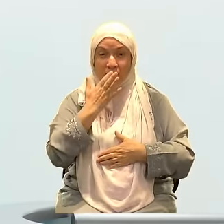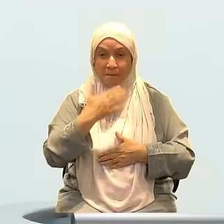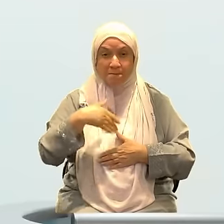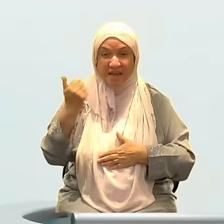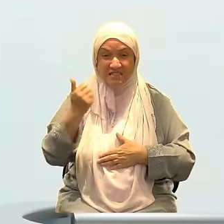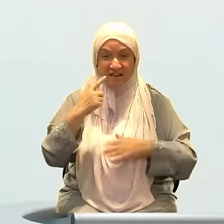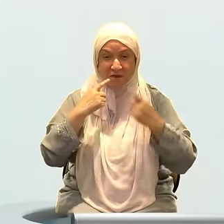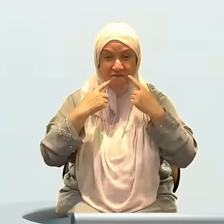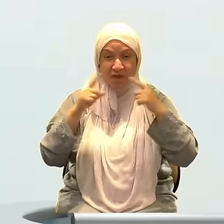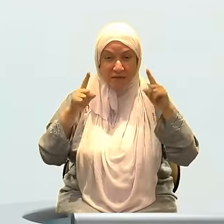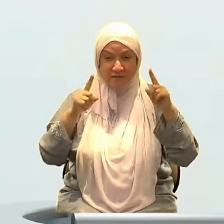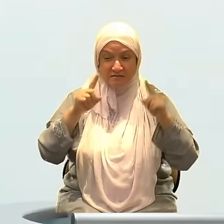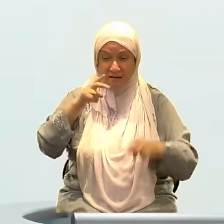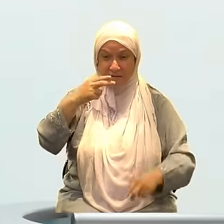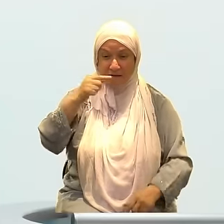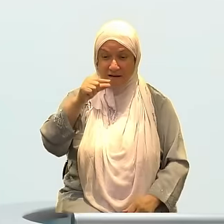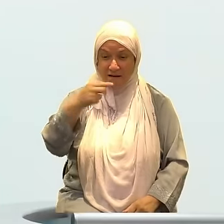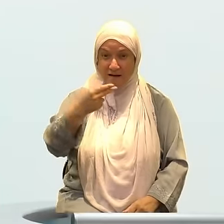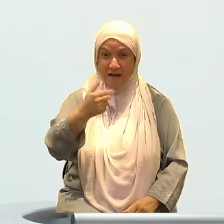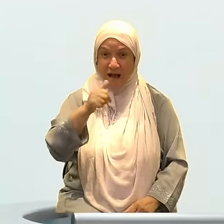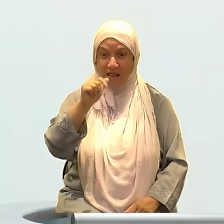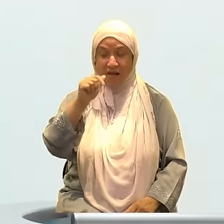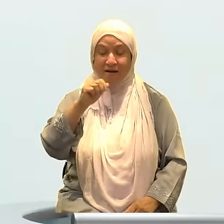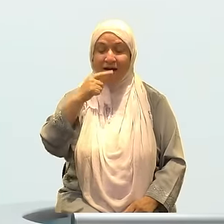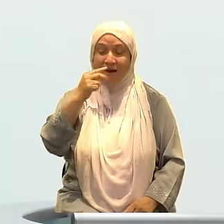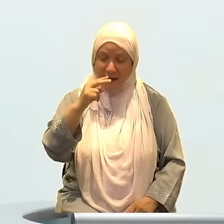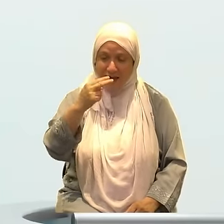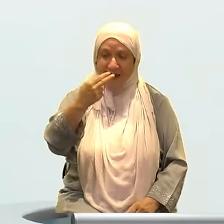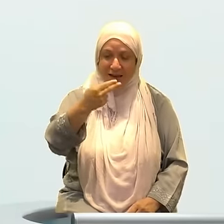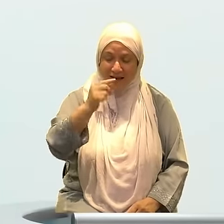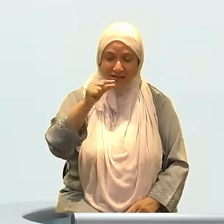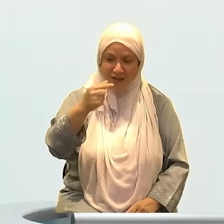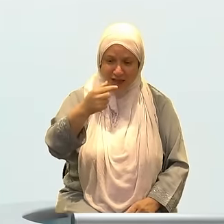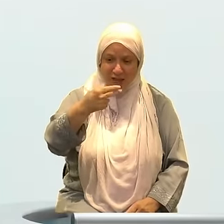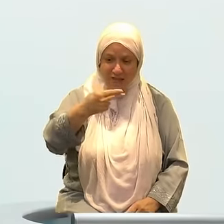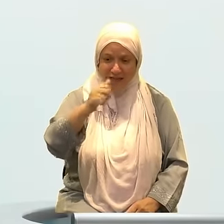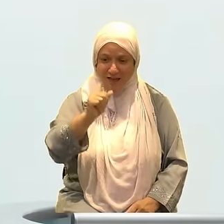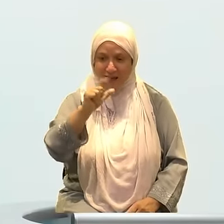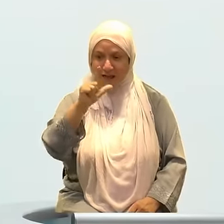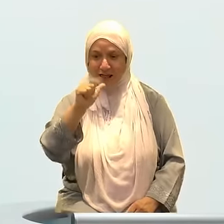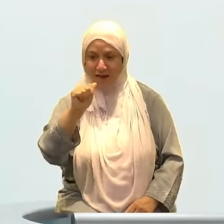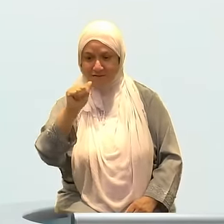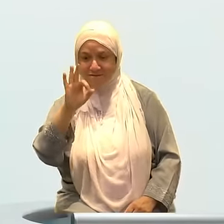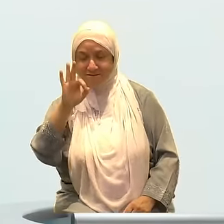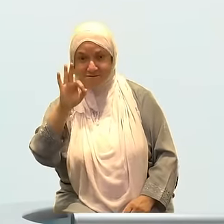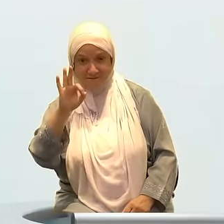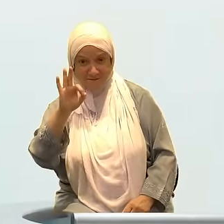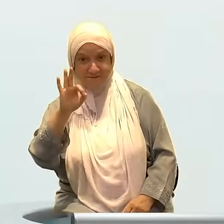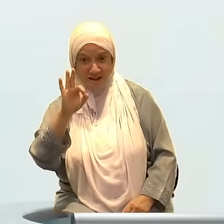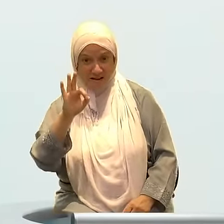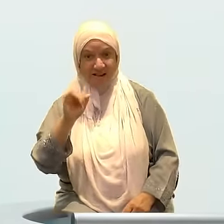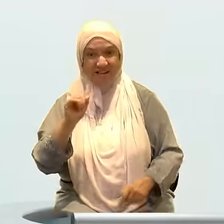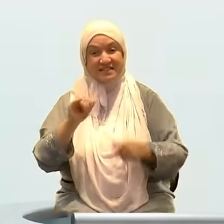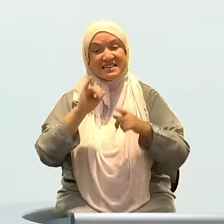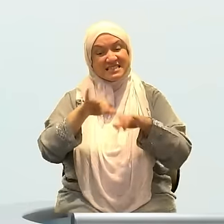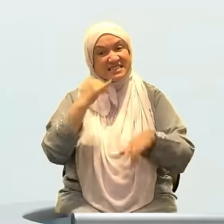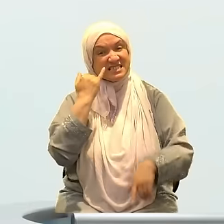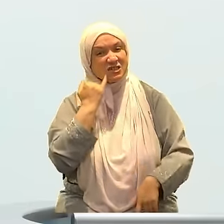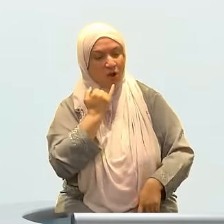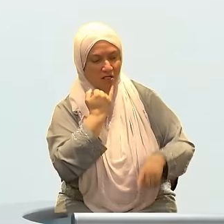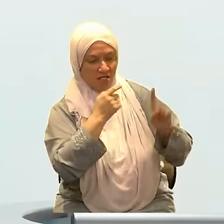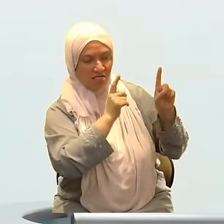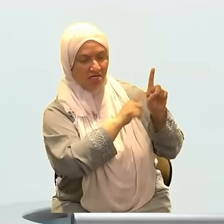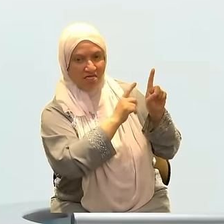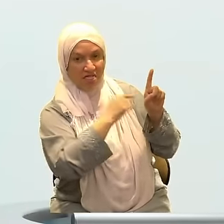in the most watched sporting event in America? Hundreds of millions of people are tuned in to